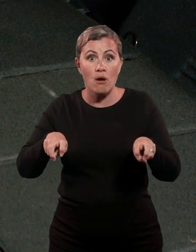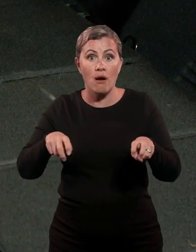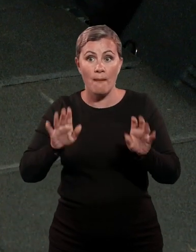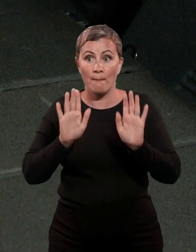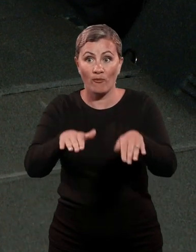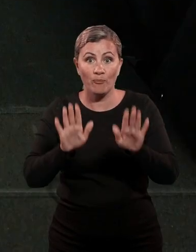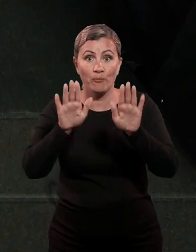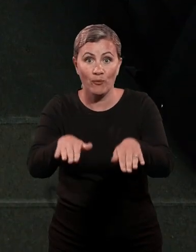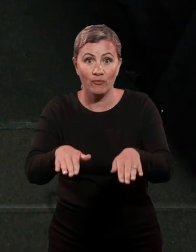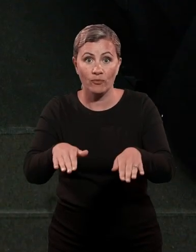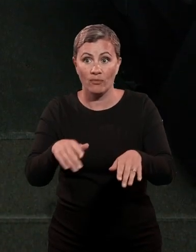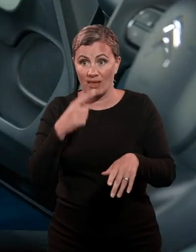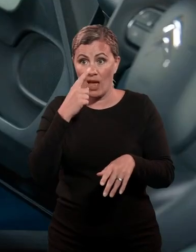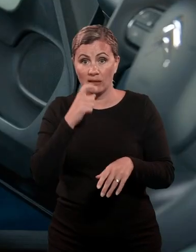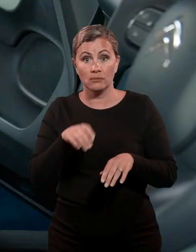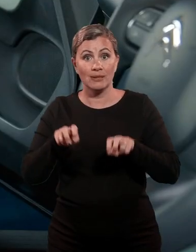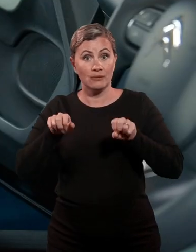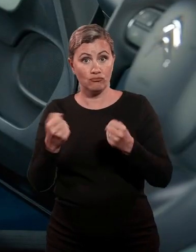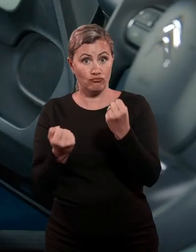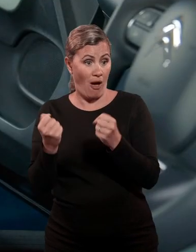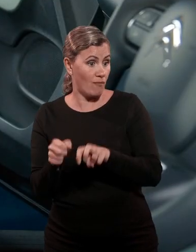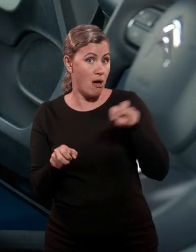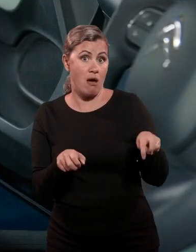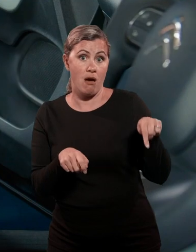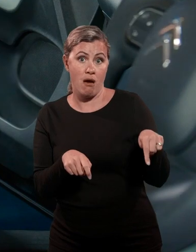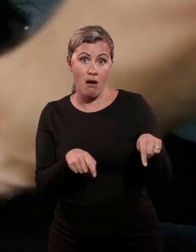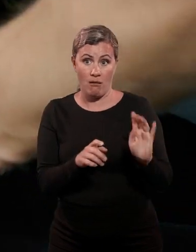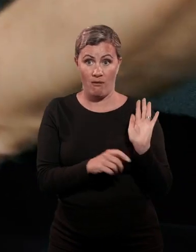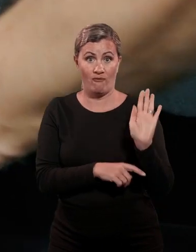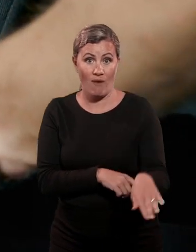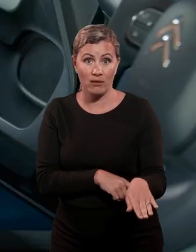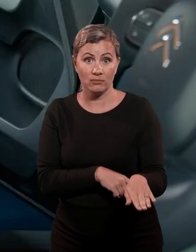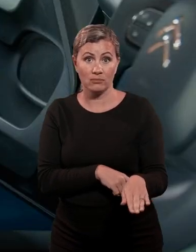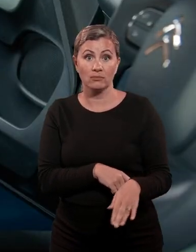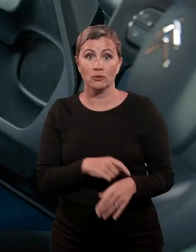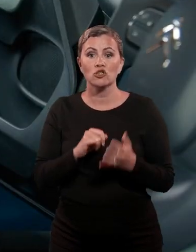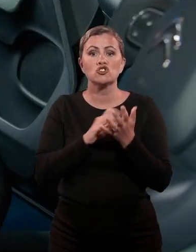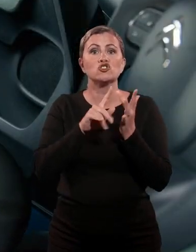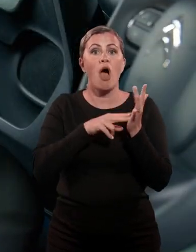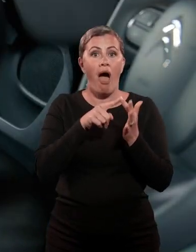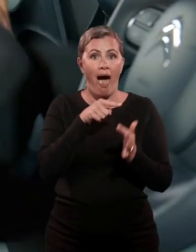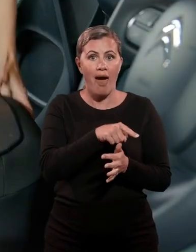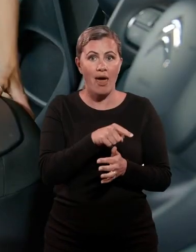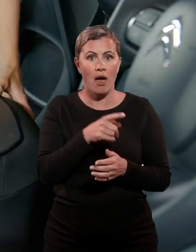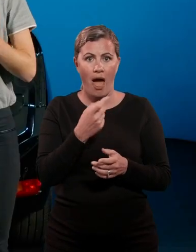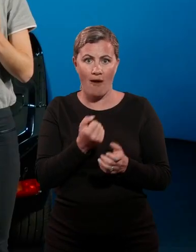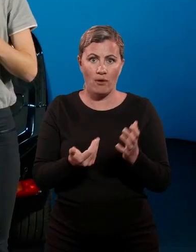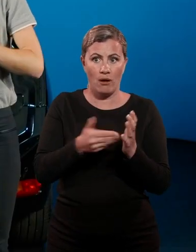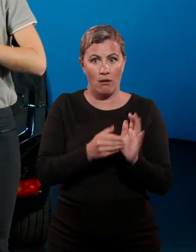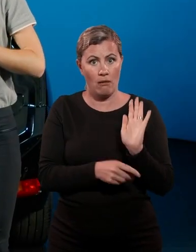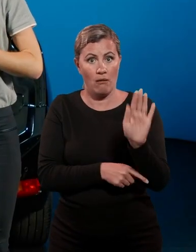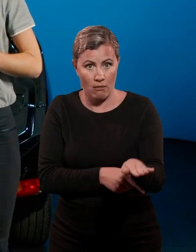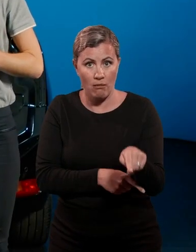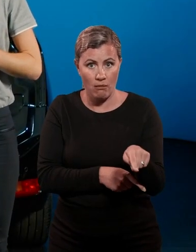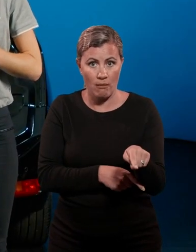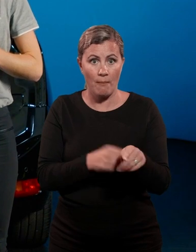folded completely flat. Shine versions also come with a fold-flat, front passenger seat, allowing for long through-loads of up to 2